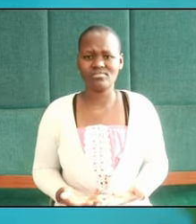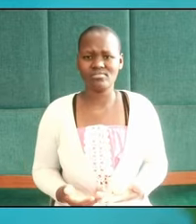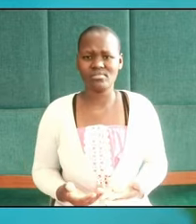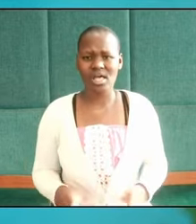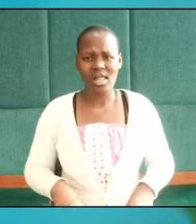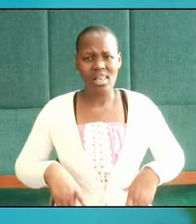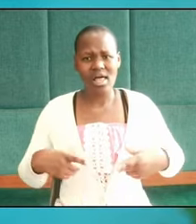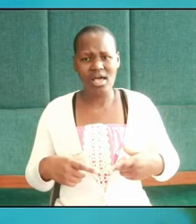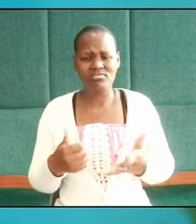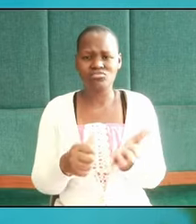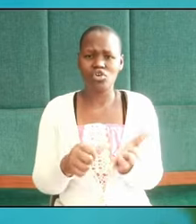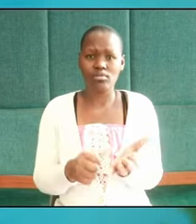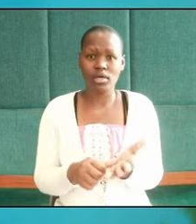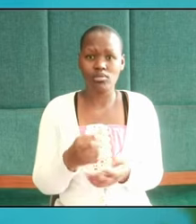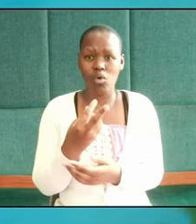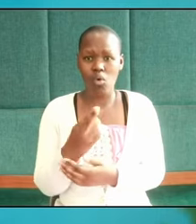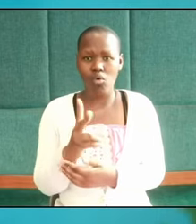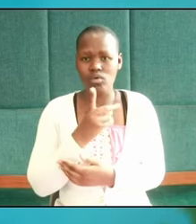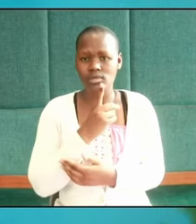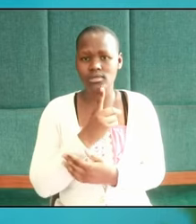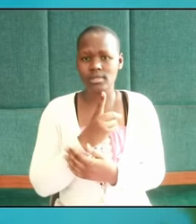or calamities